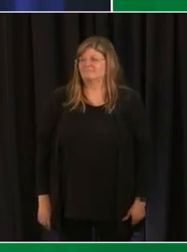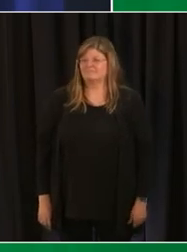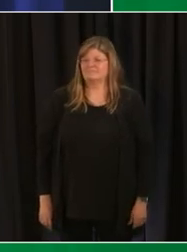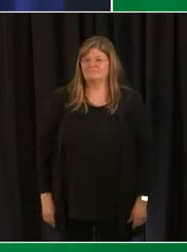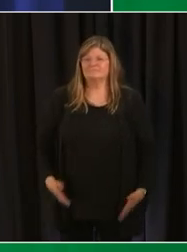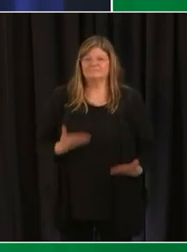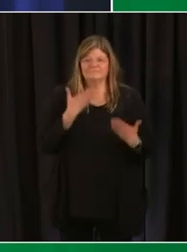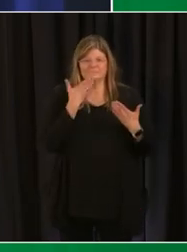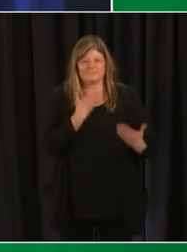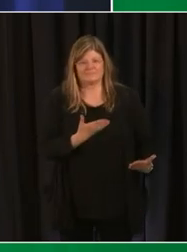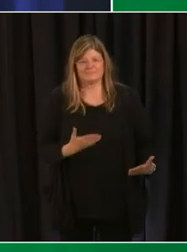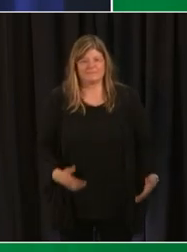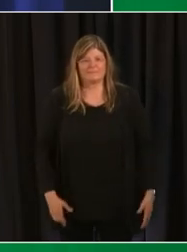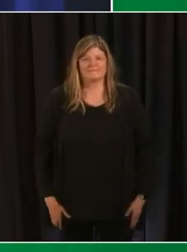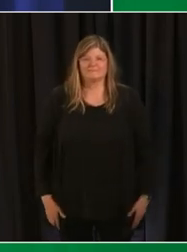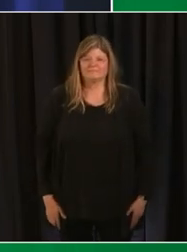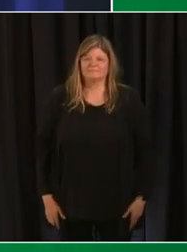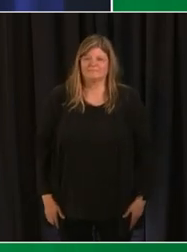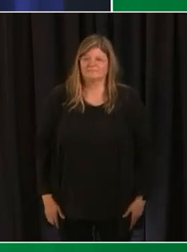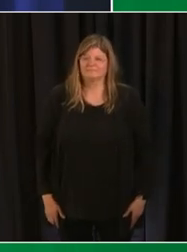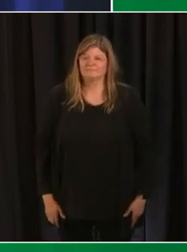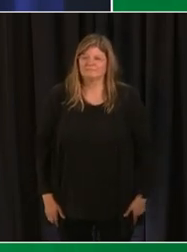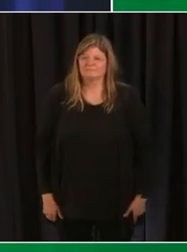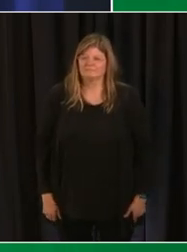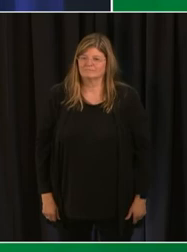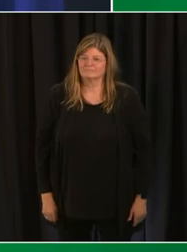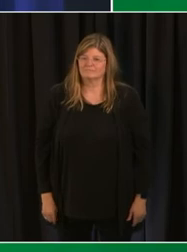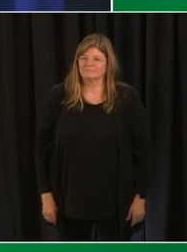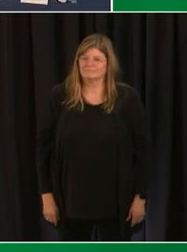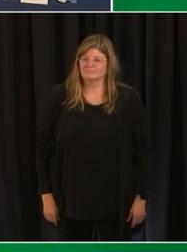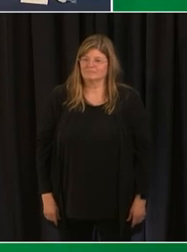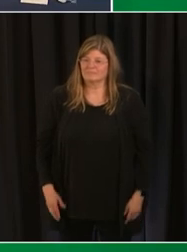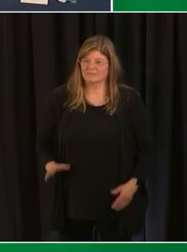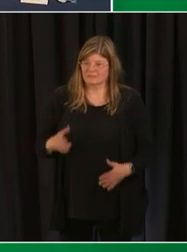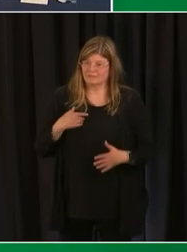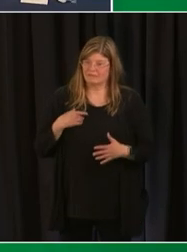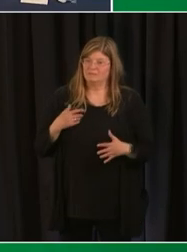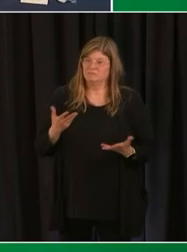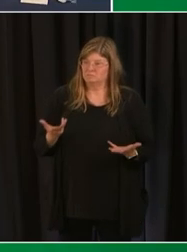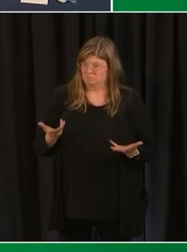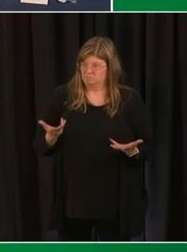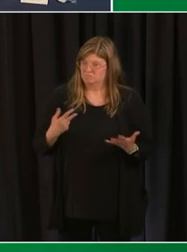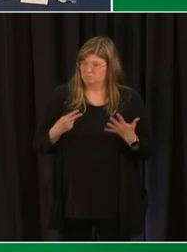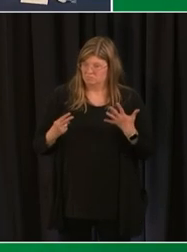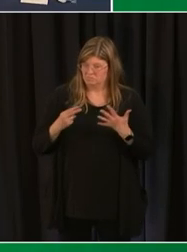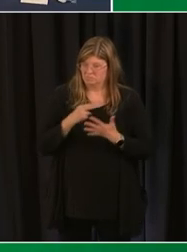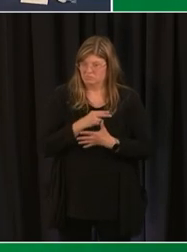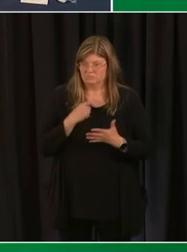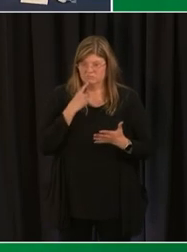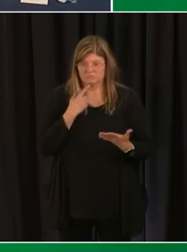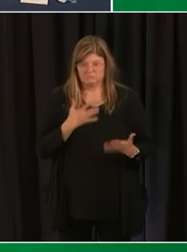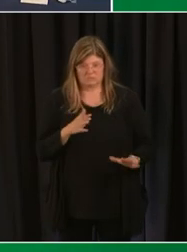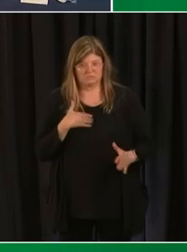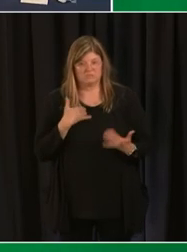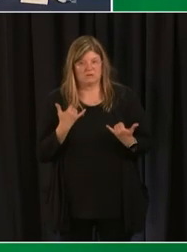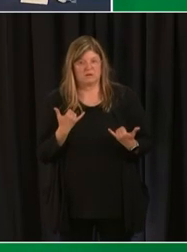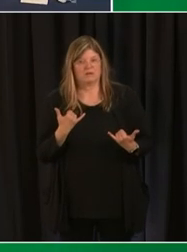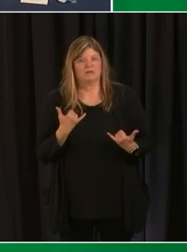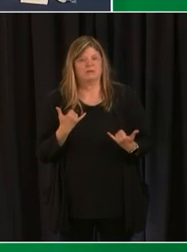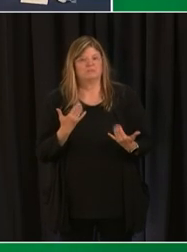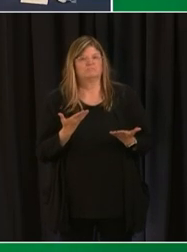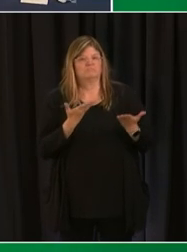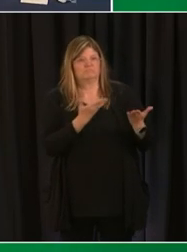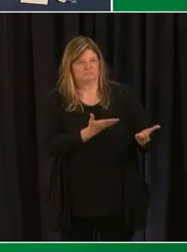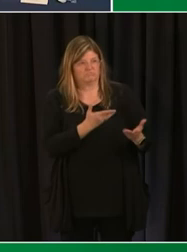thank you um it actually looks like we've gotten through all of our questions so um i'm going to actually turn it over to the